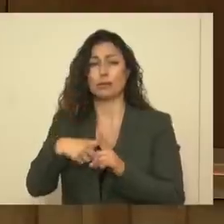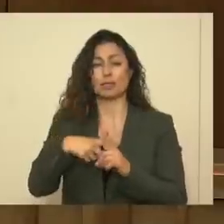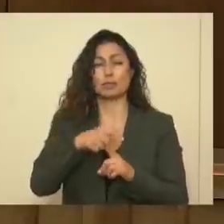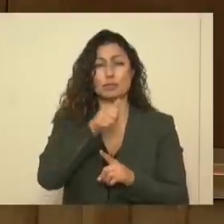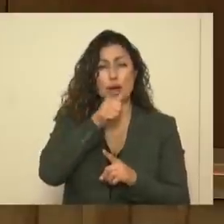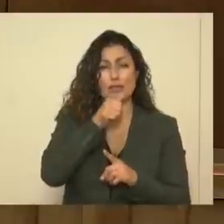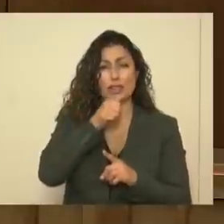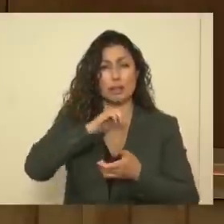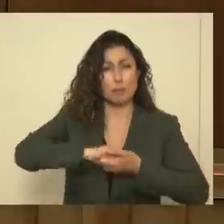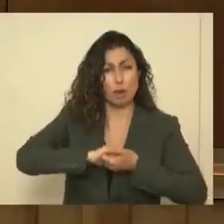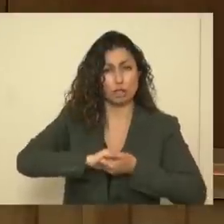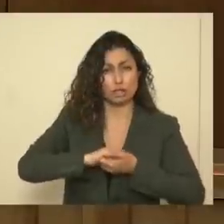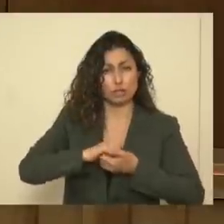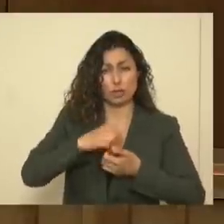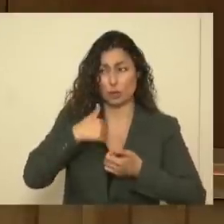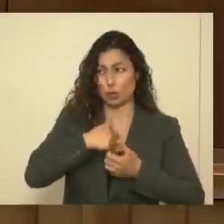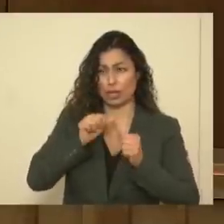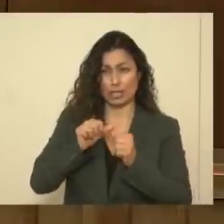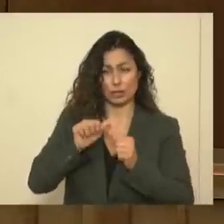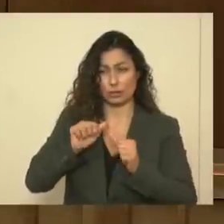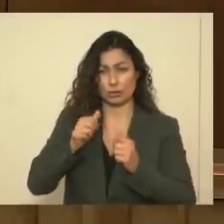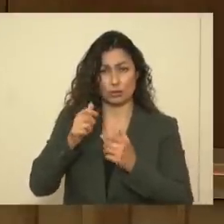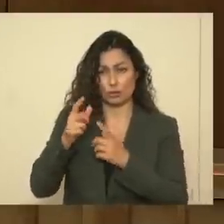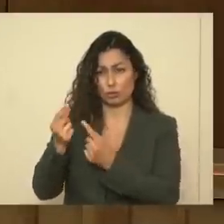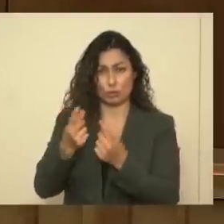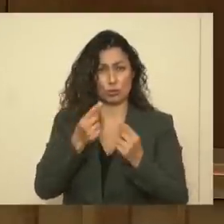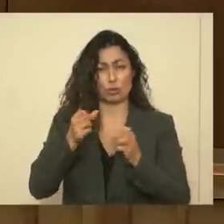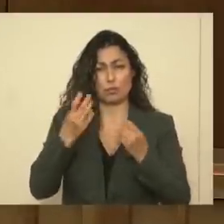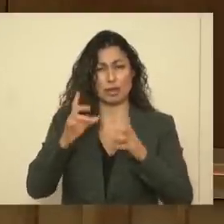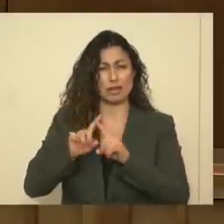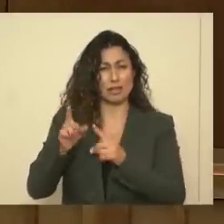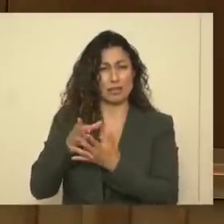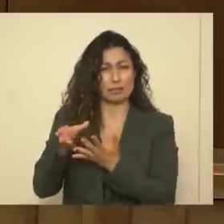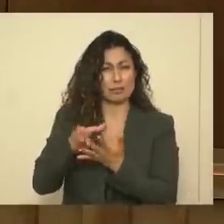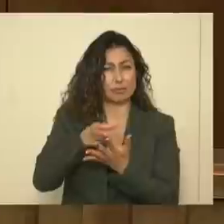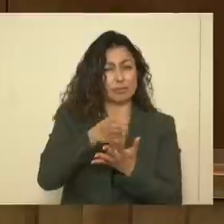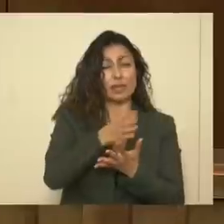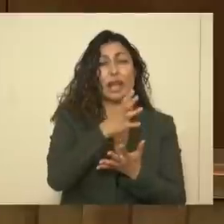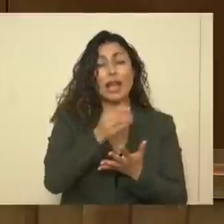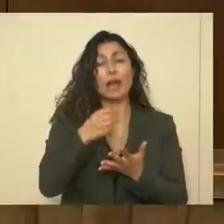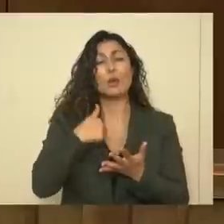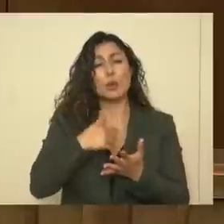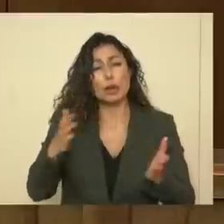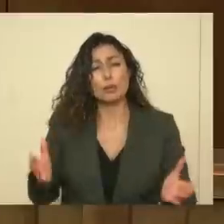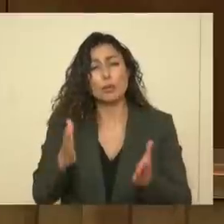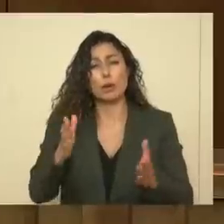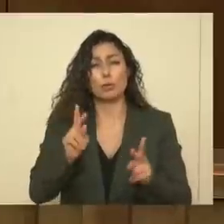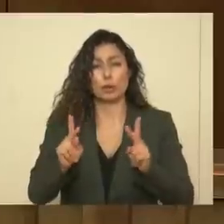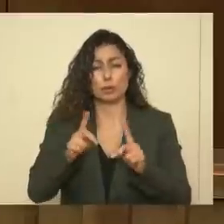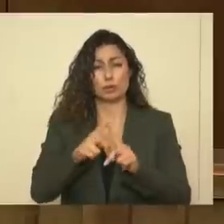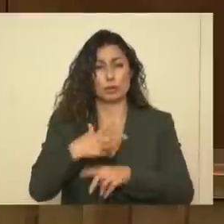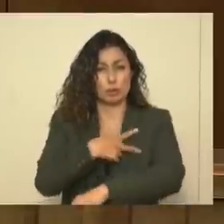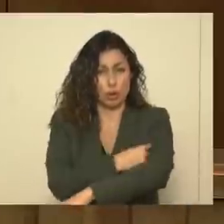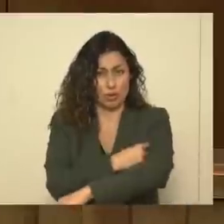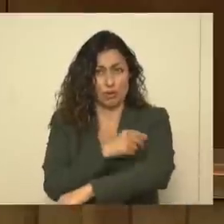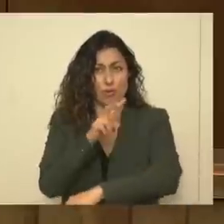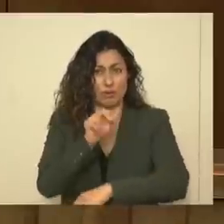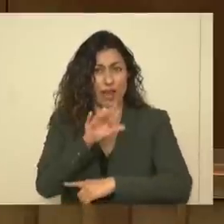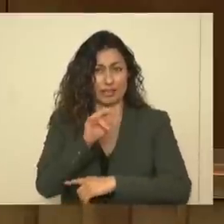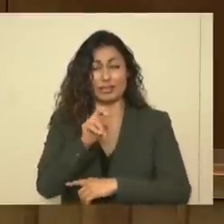we push the vaccination and the promotion for people to get vaccines for